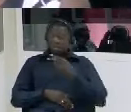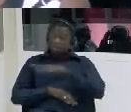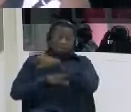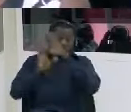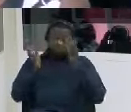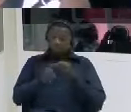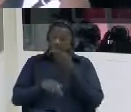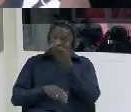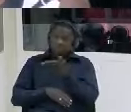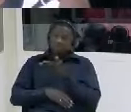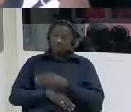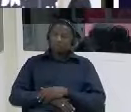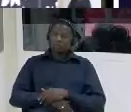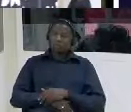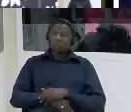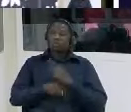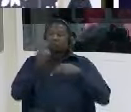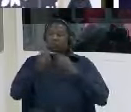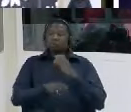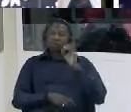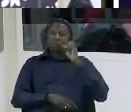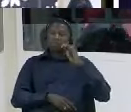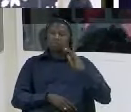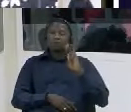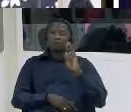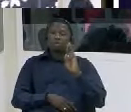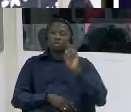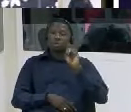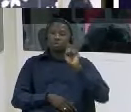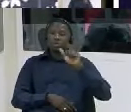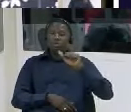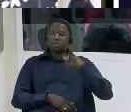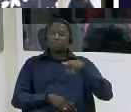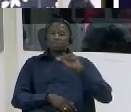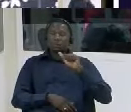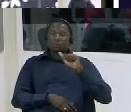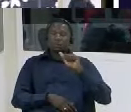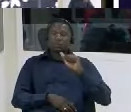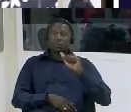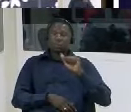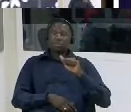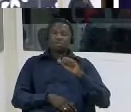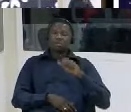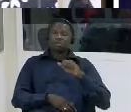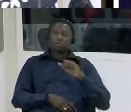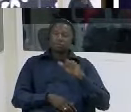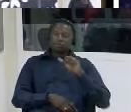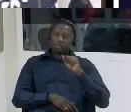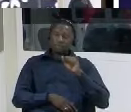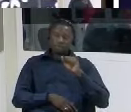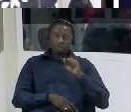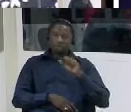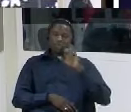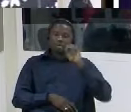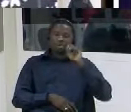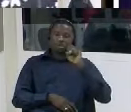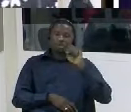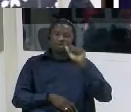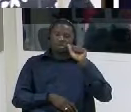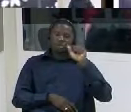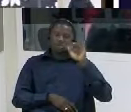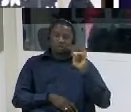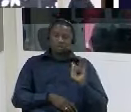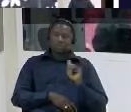man see us man see also they did beat him that's ustaz um mercy ustaz usman see yes